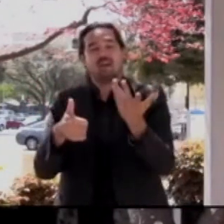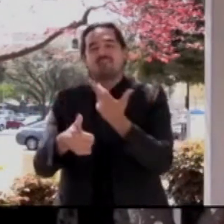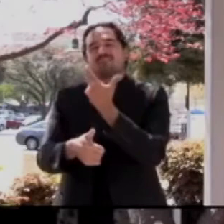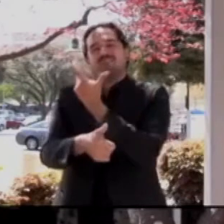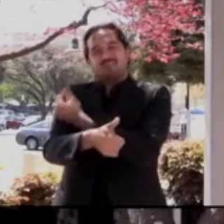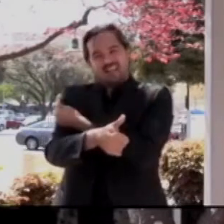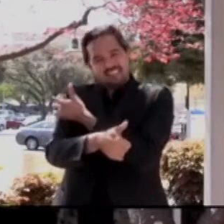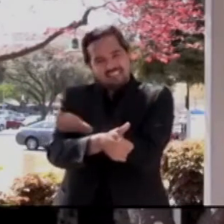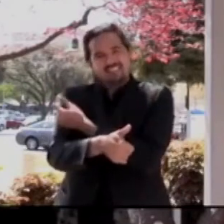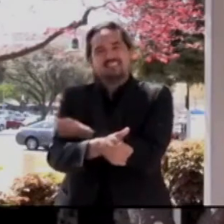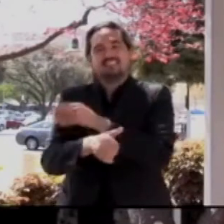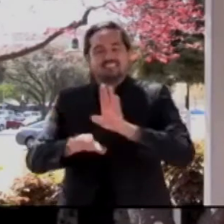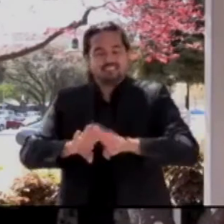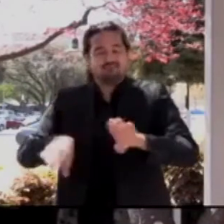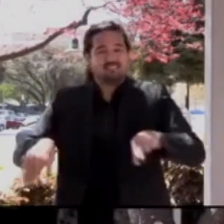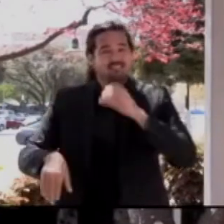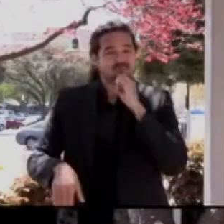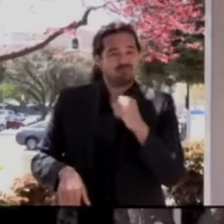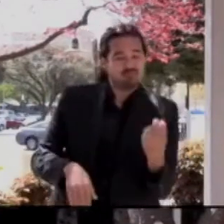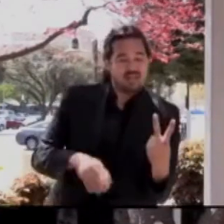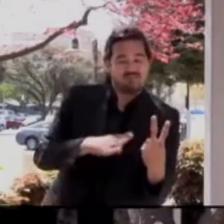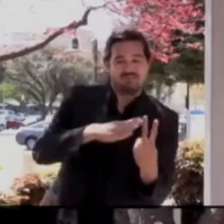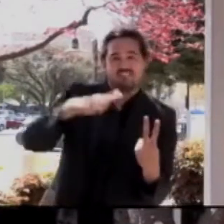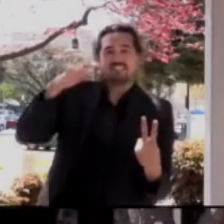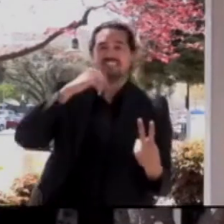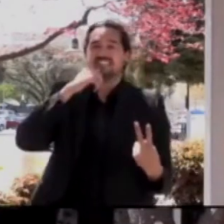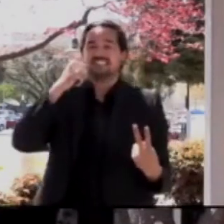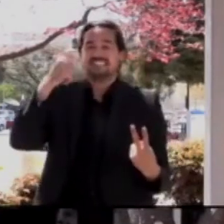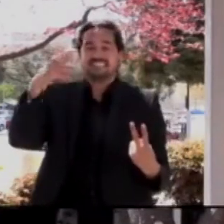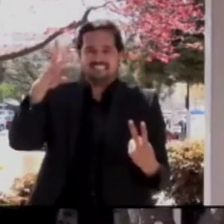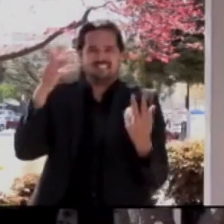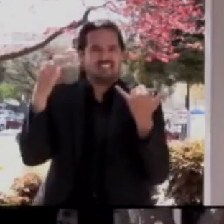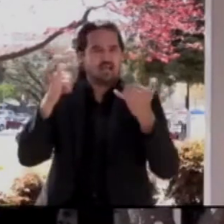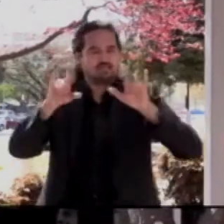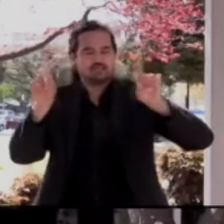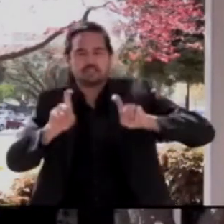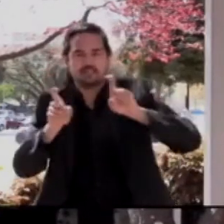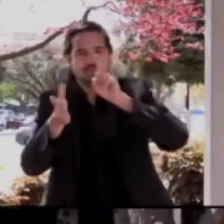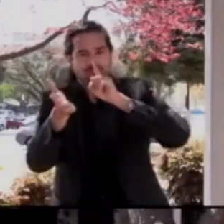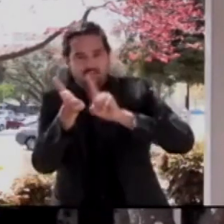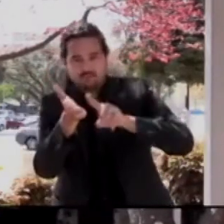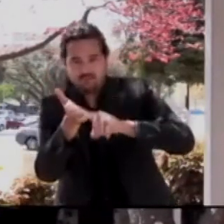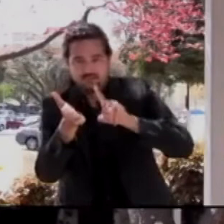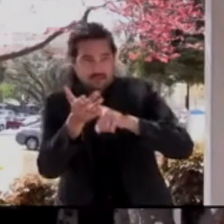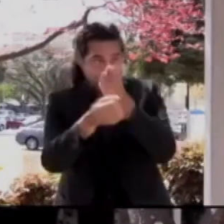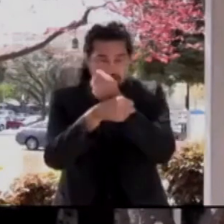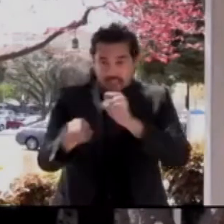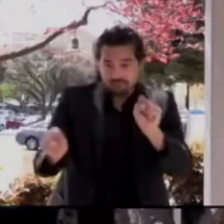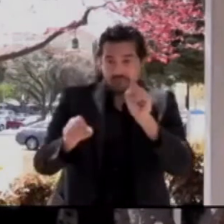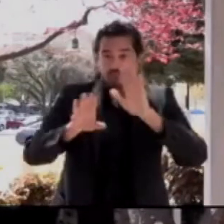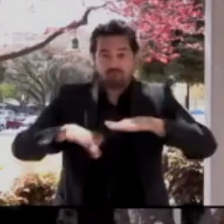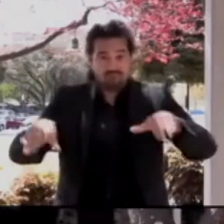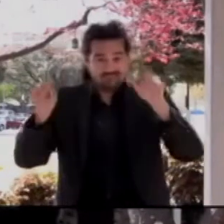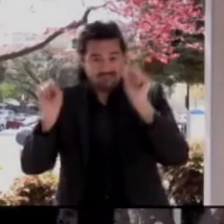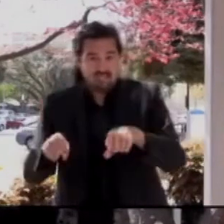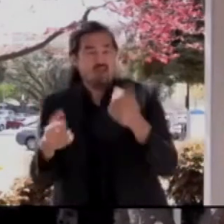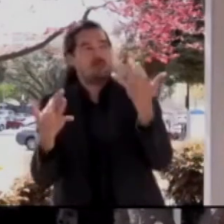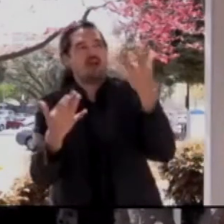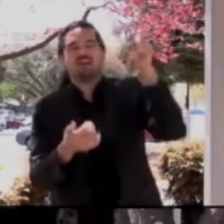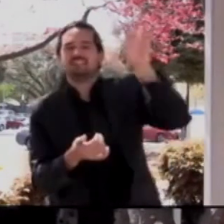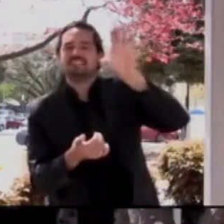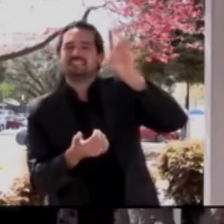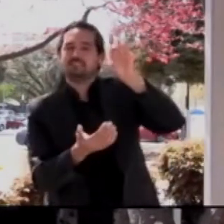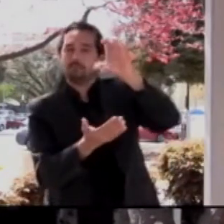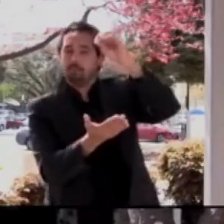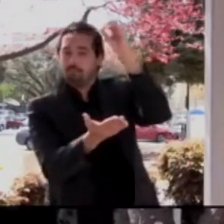And we await for further information from the CDC and the FDA in terms of approval for that age group. But once approved, we stand